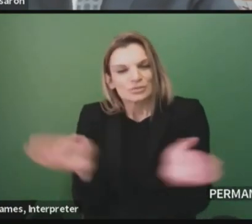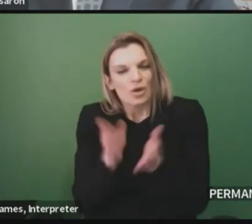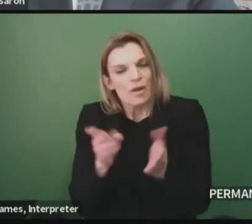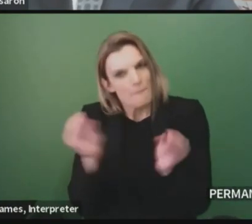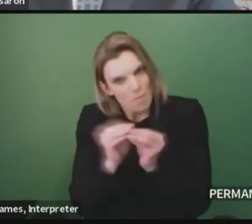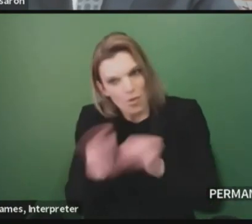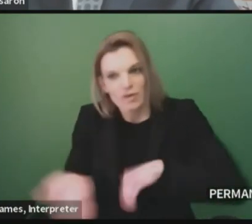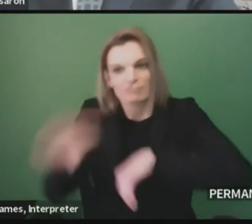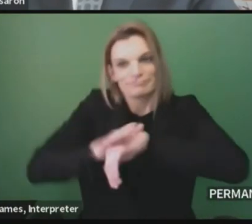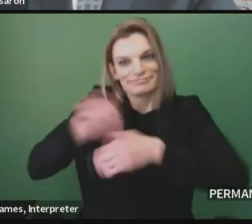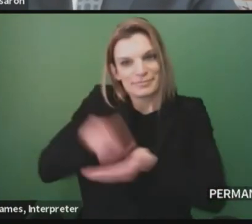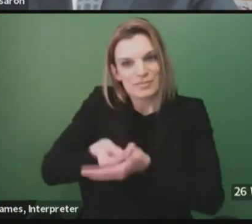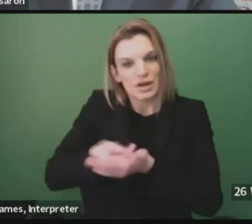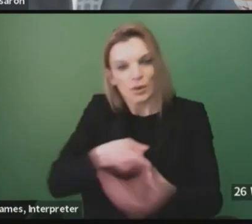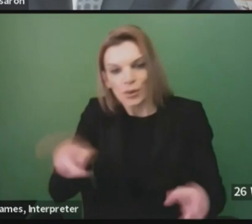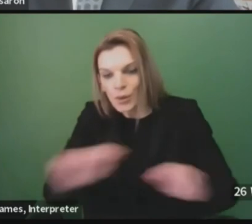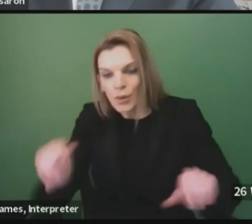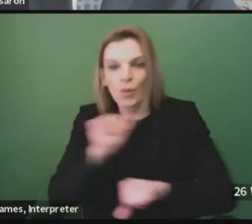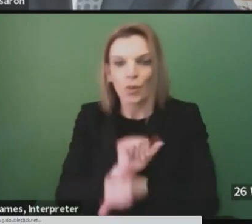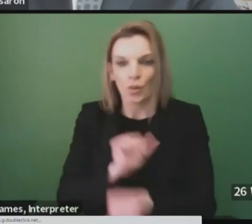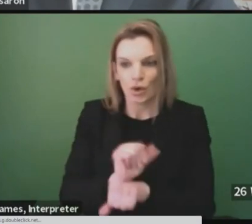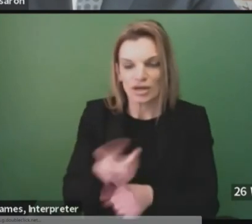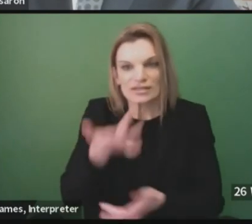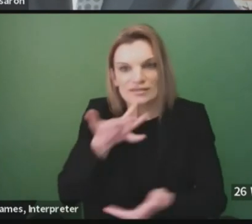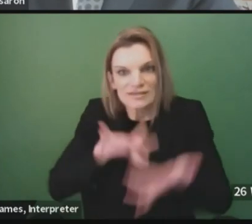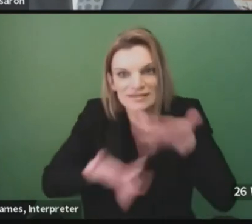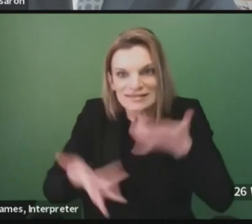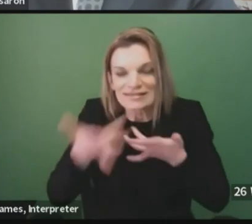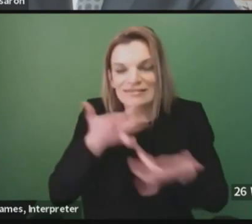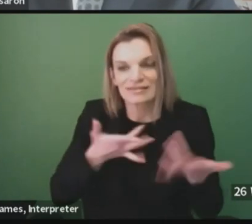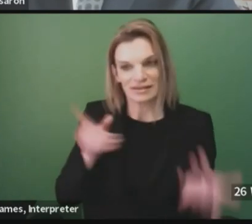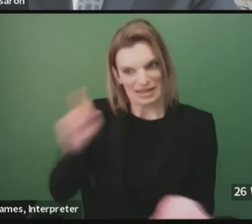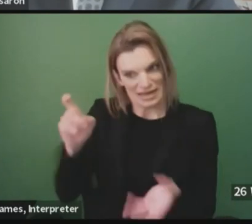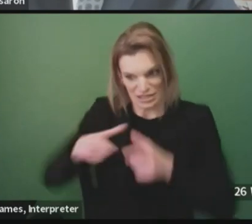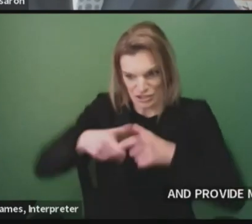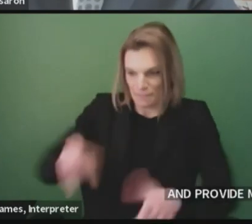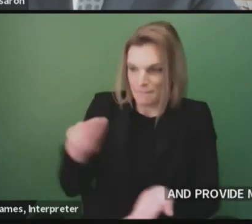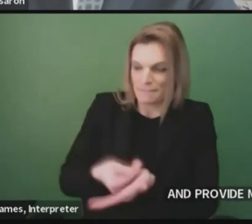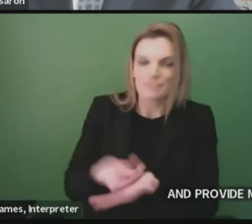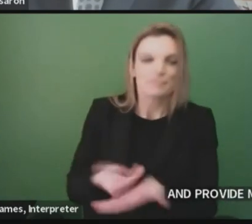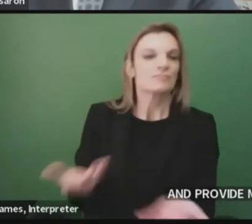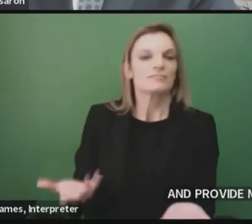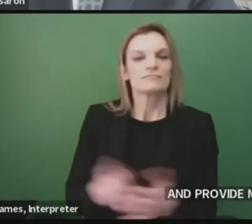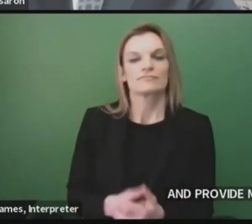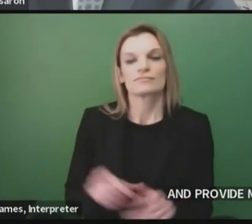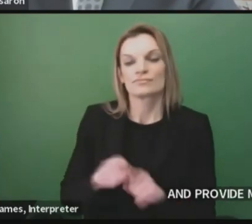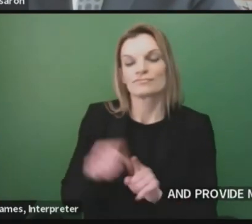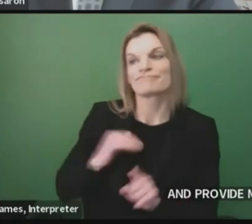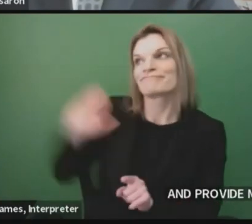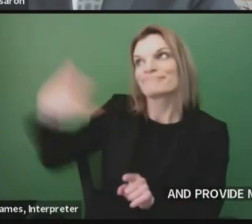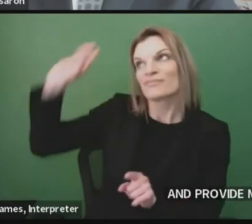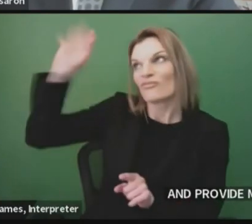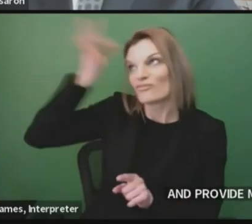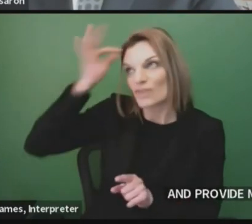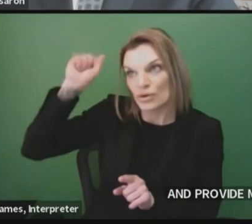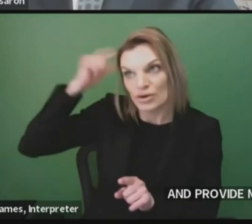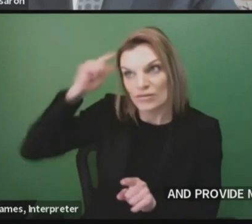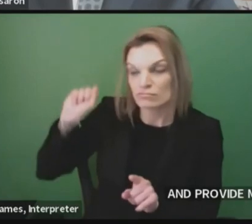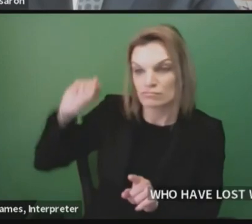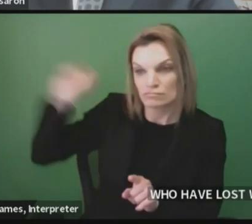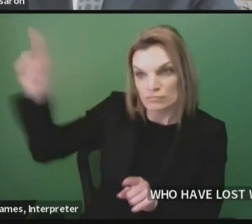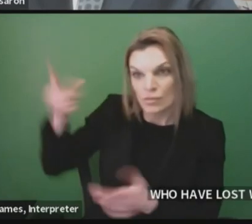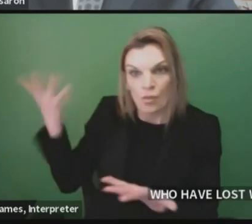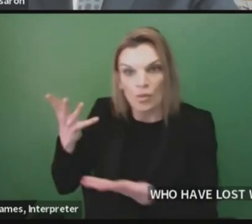Michiganders who've lost work. I'll also continue to work with the federal government to address the Unemployment Insurance Trust Fund.